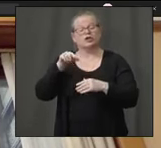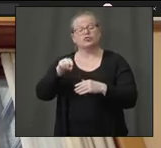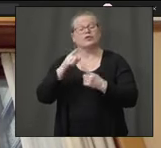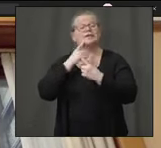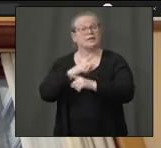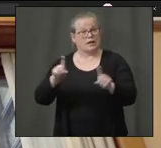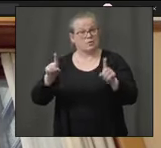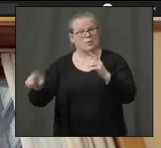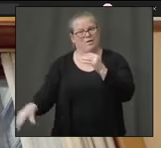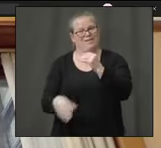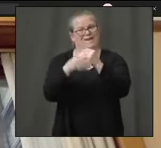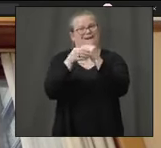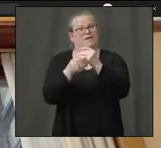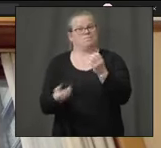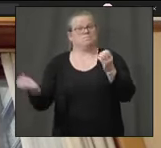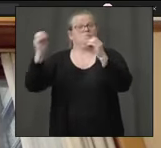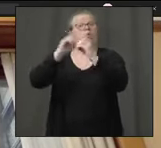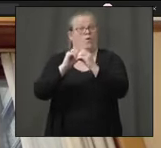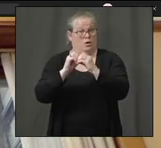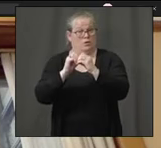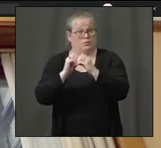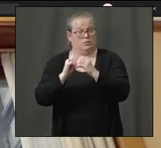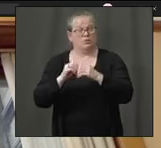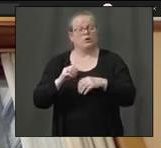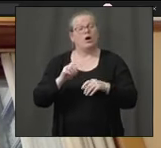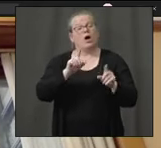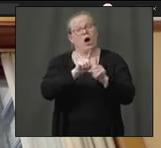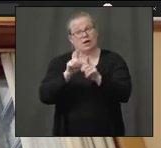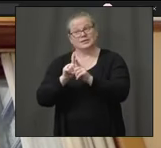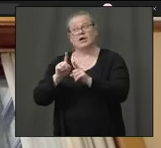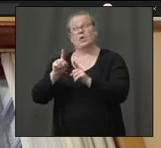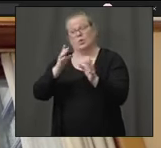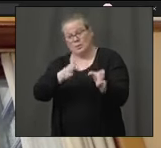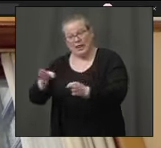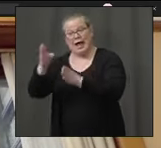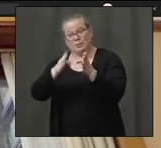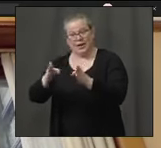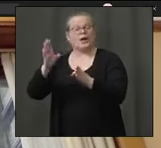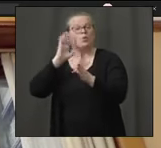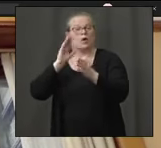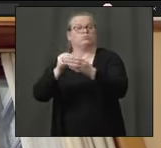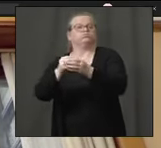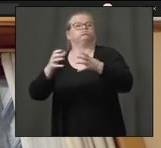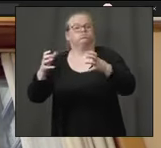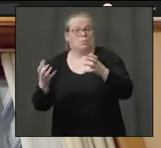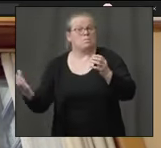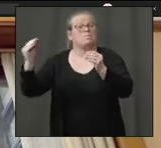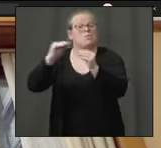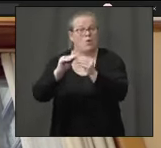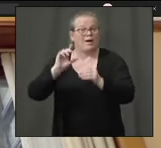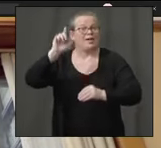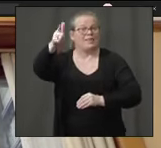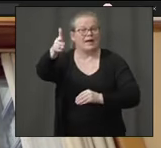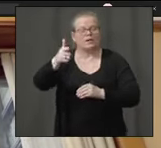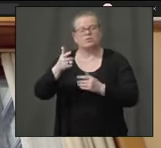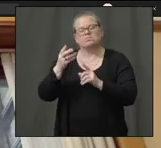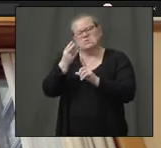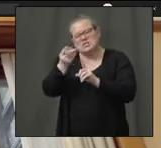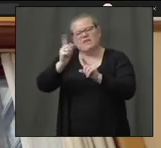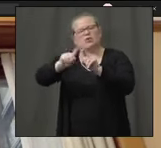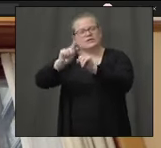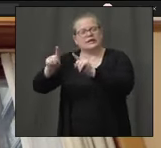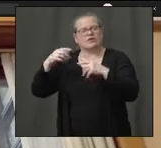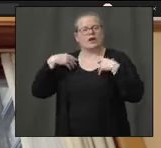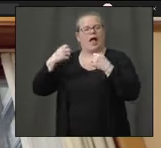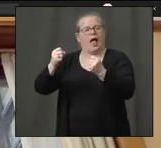And then we have efforts underway to dramatically increase that further, partnering with a wide variety of healthcare organizations and other labs